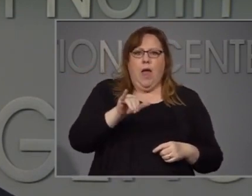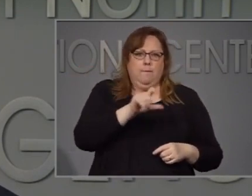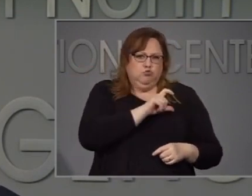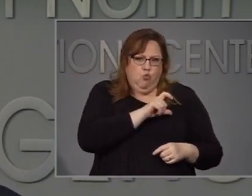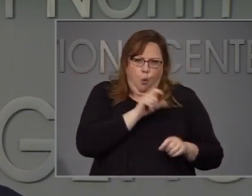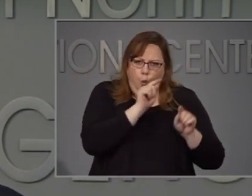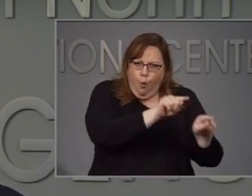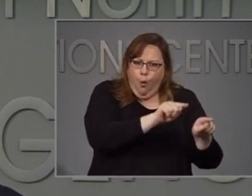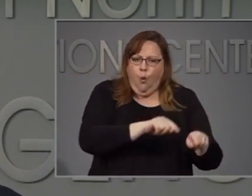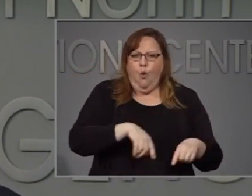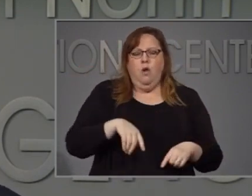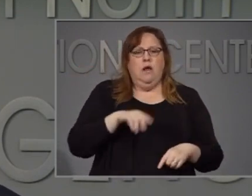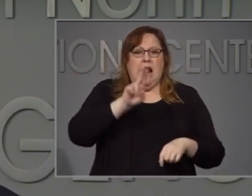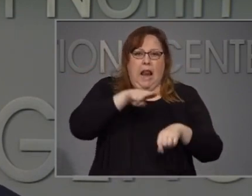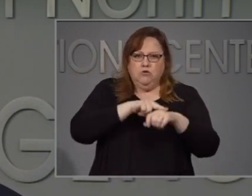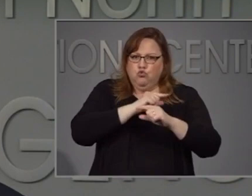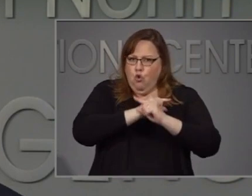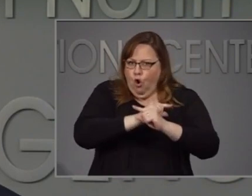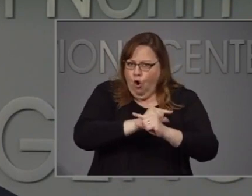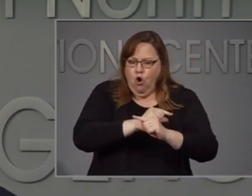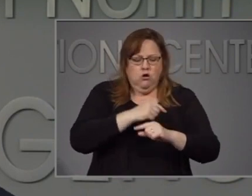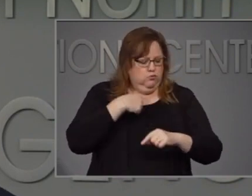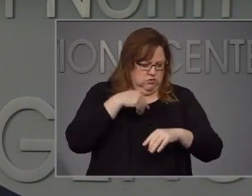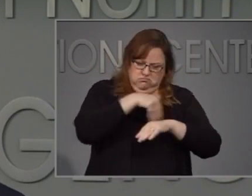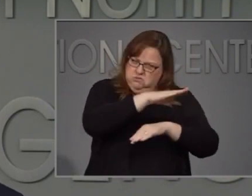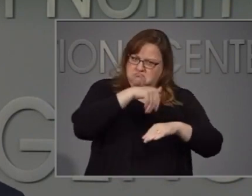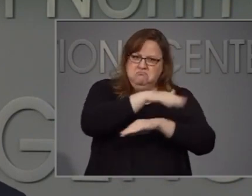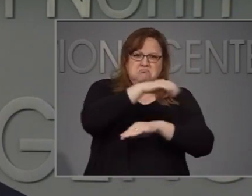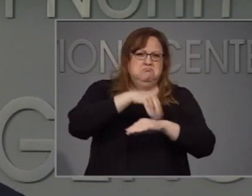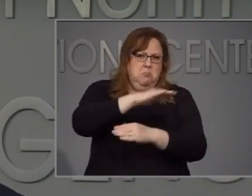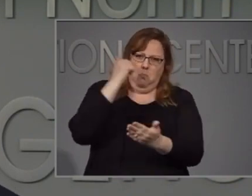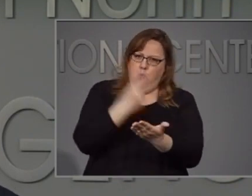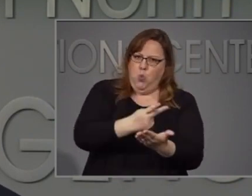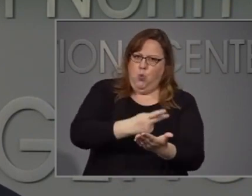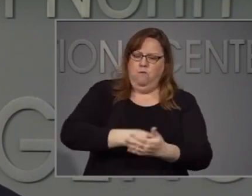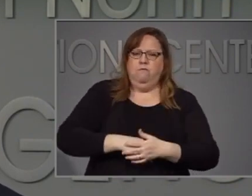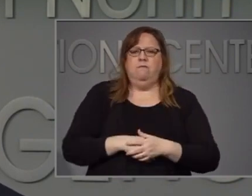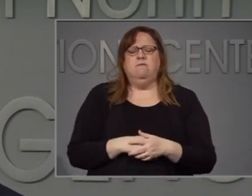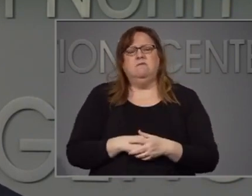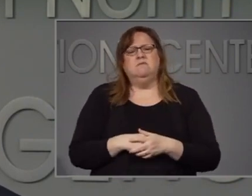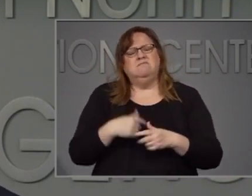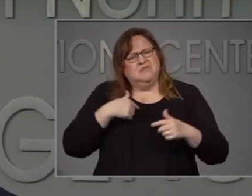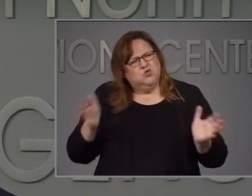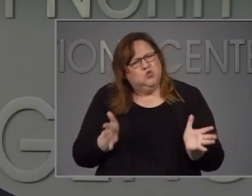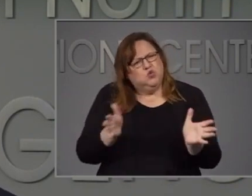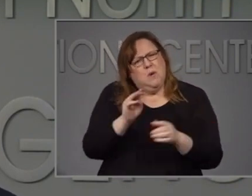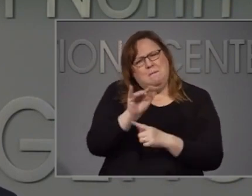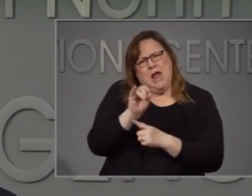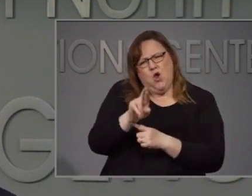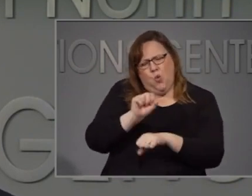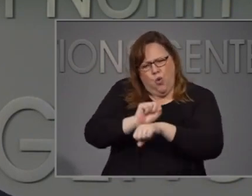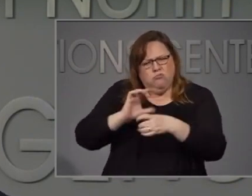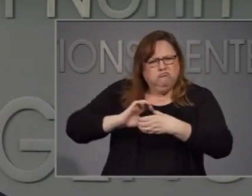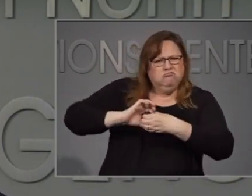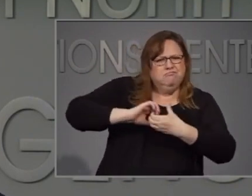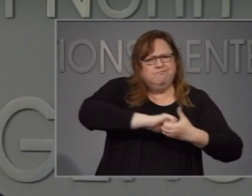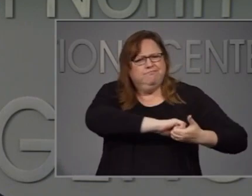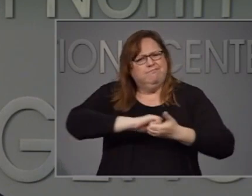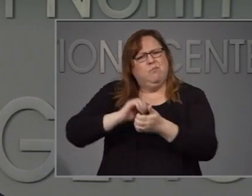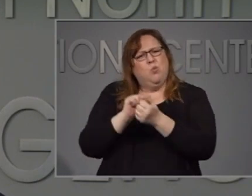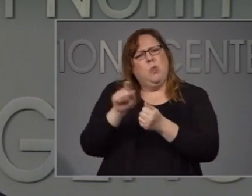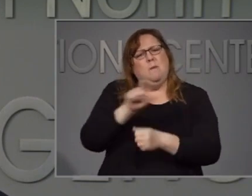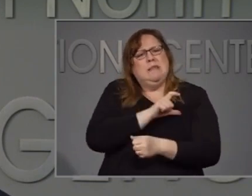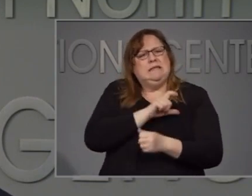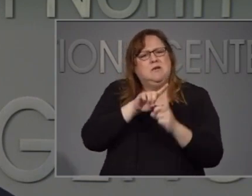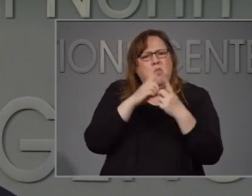I've urged these mayors to work closely with their police departments to prioritize de-escalating tensions.